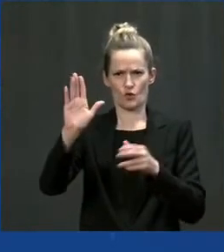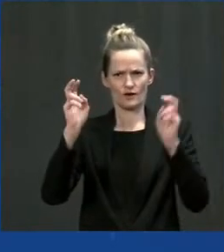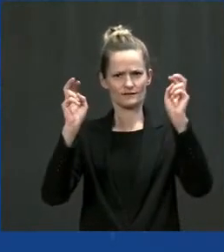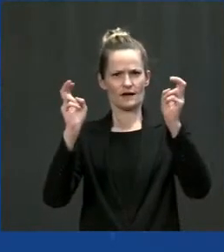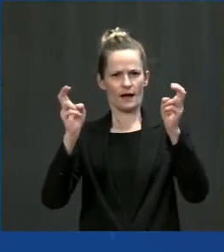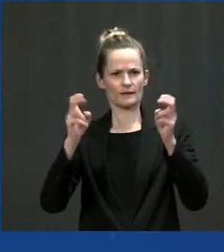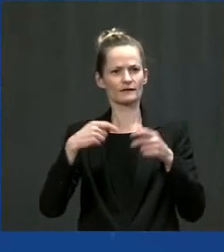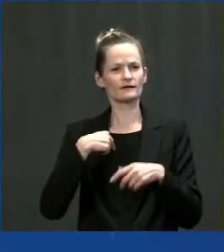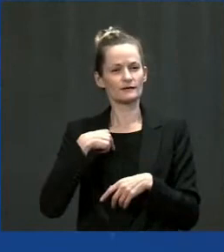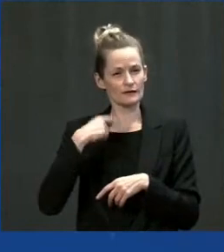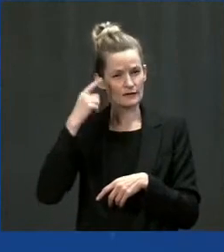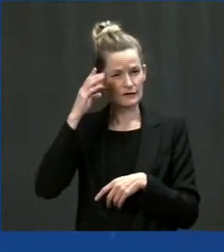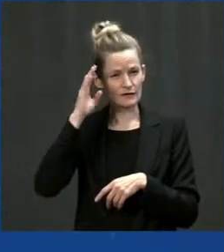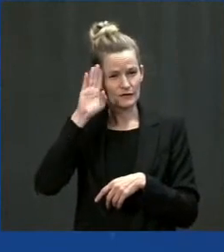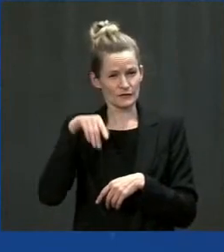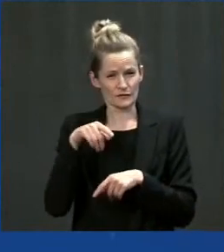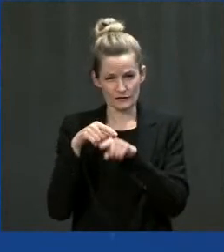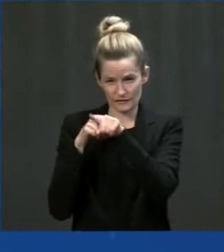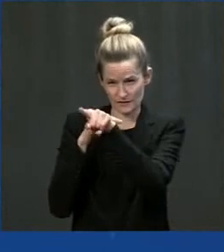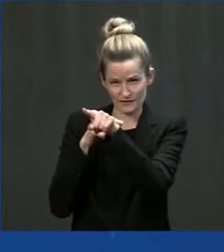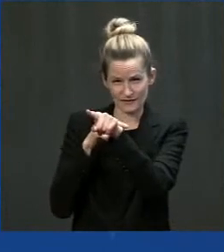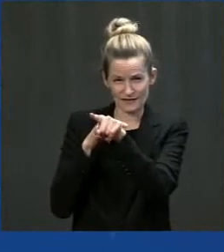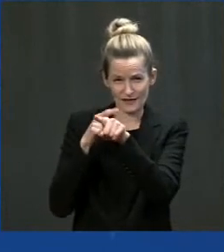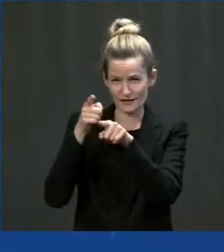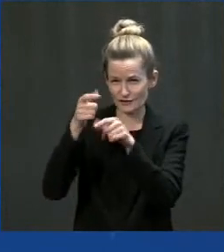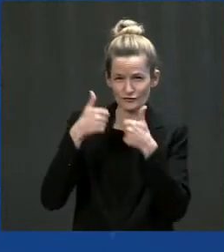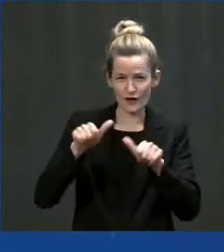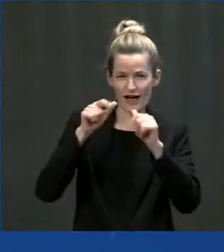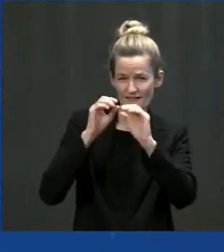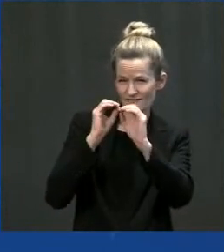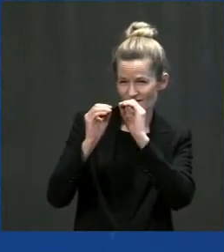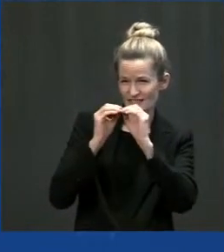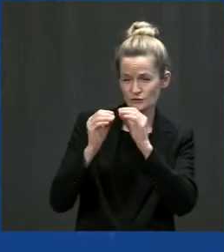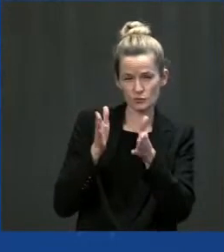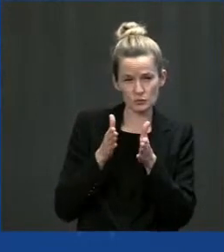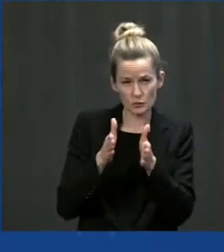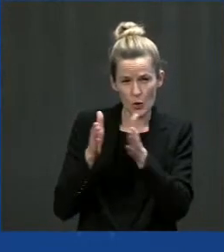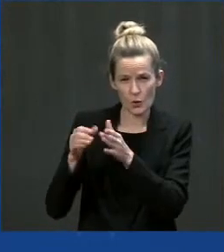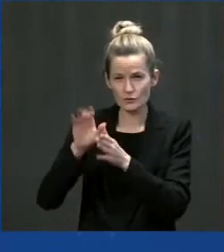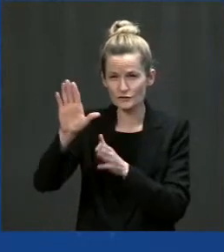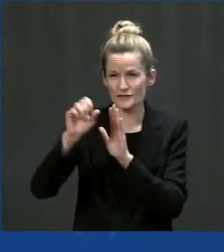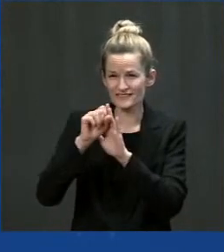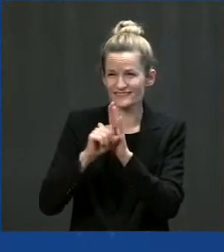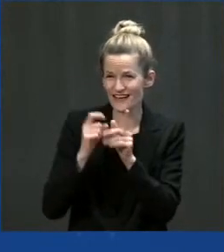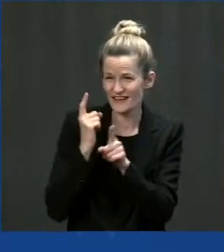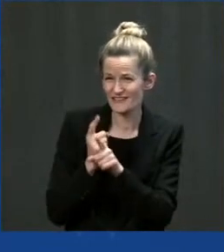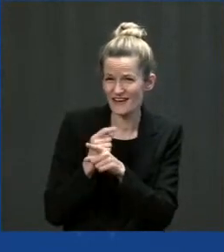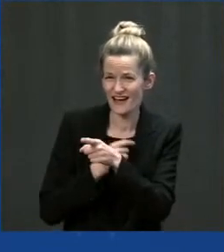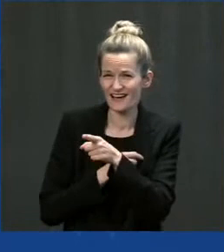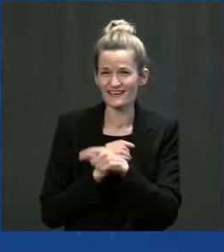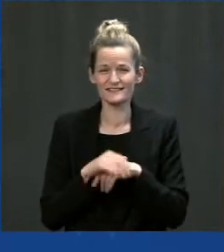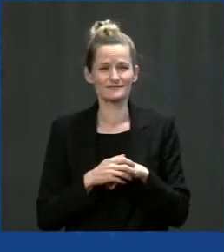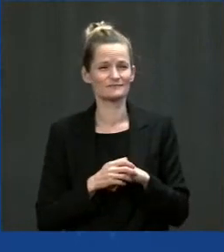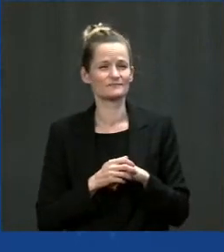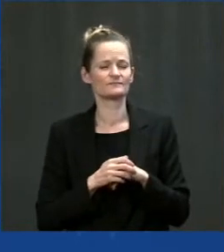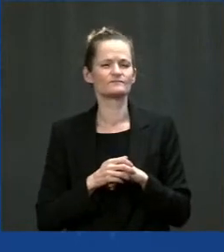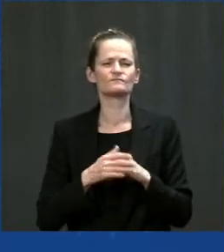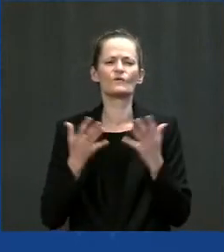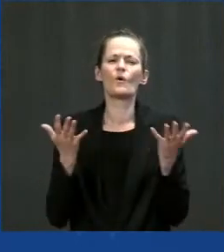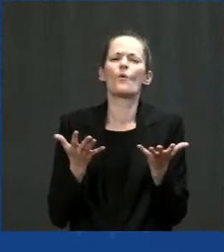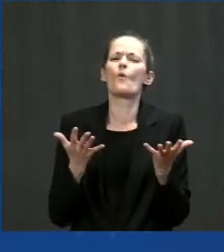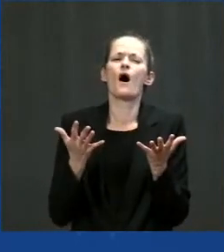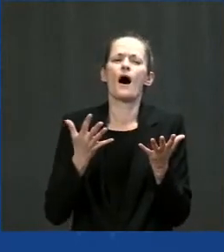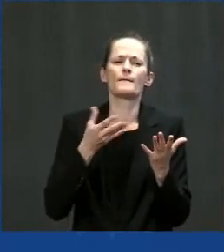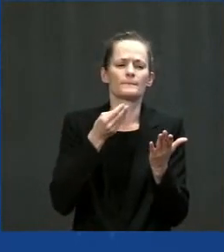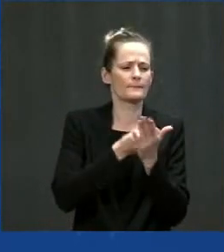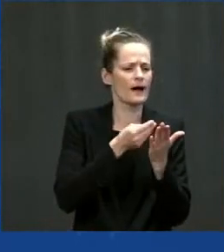on trying to fix the roads in your state since you took office. And what what will this federal investments in